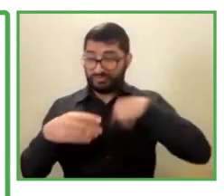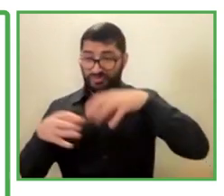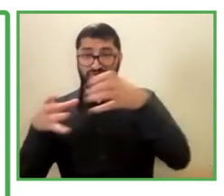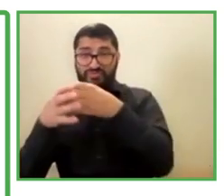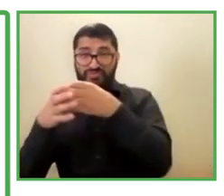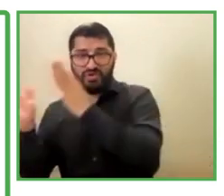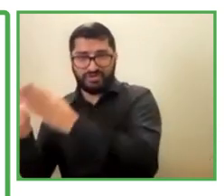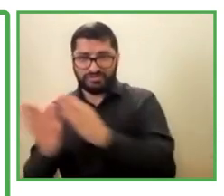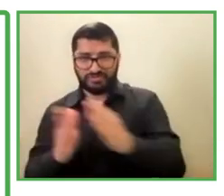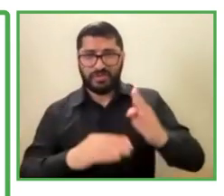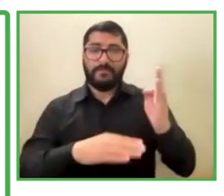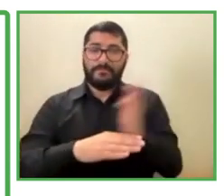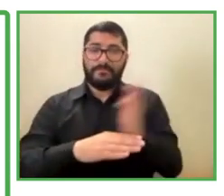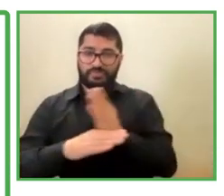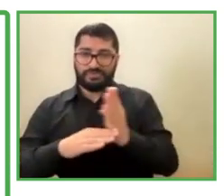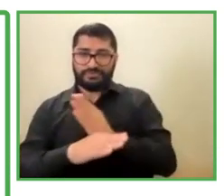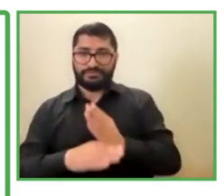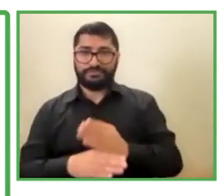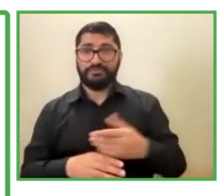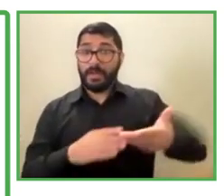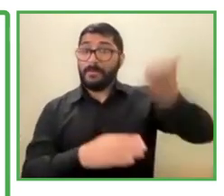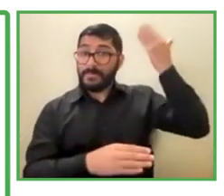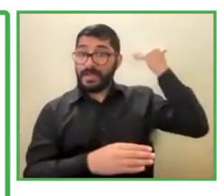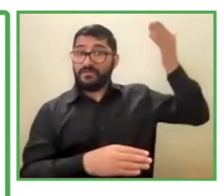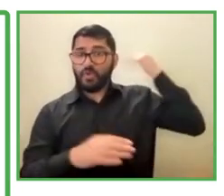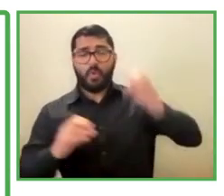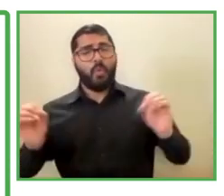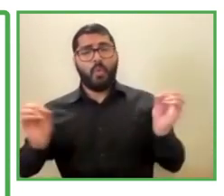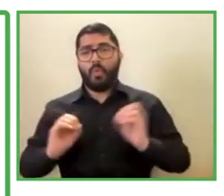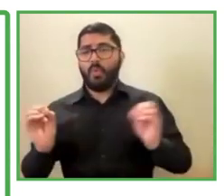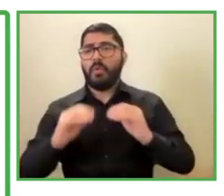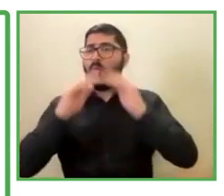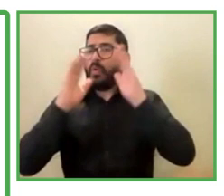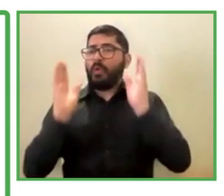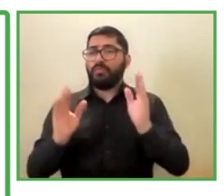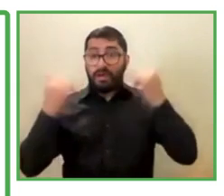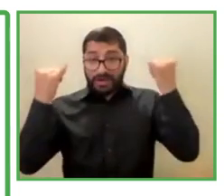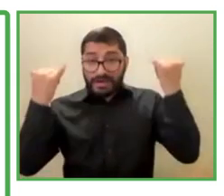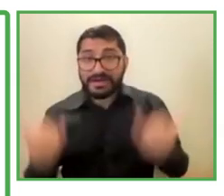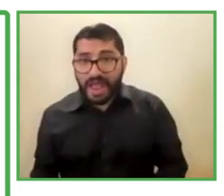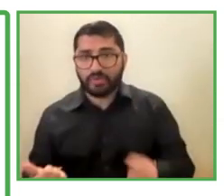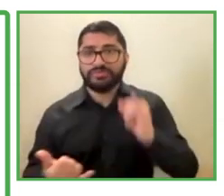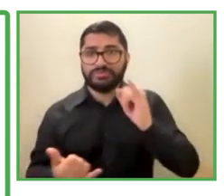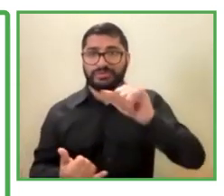We went from having no zero remote work to 60% remote work.